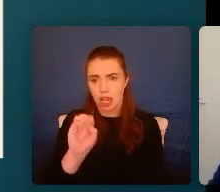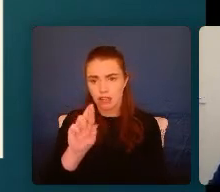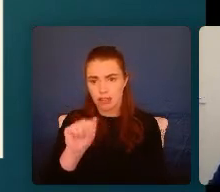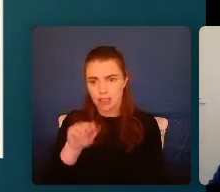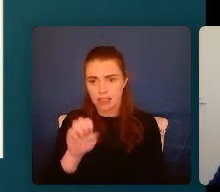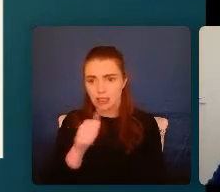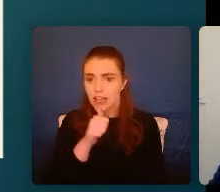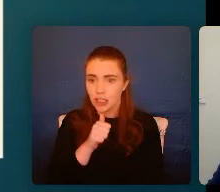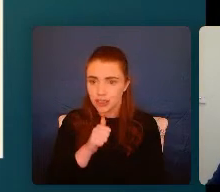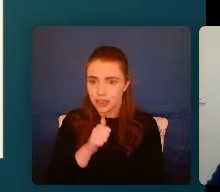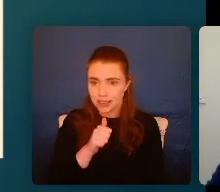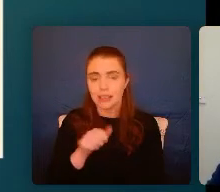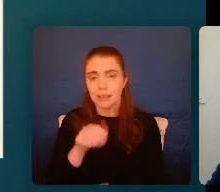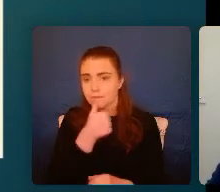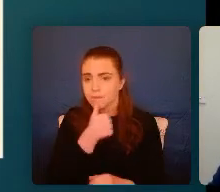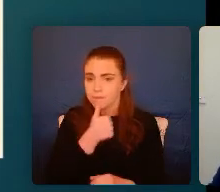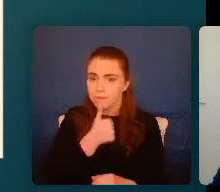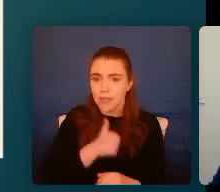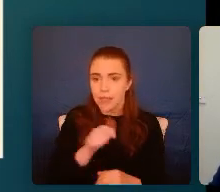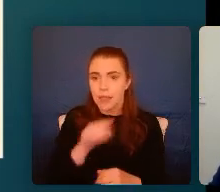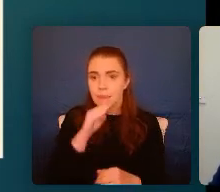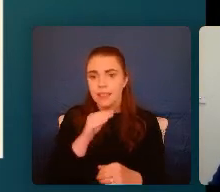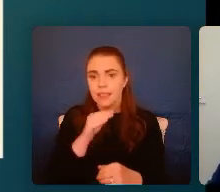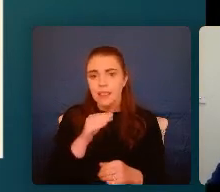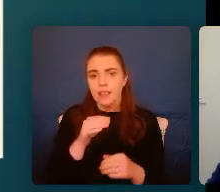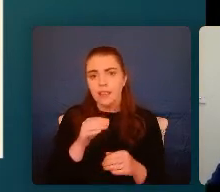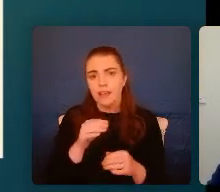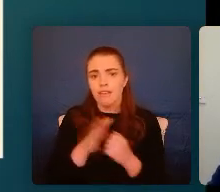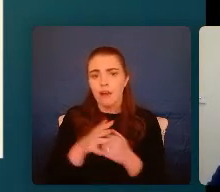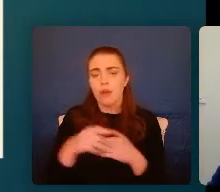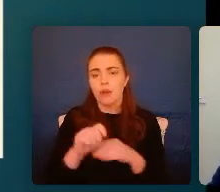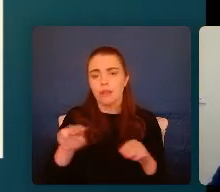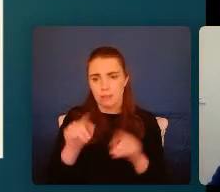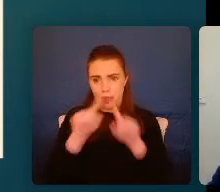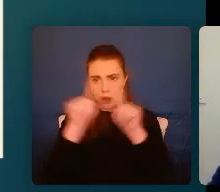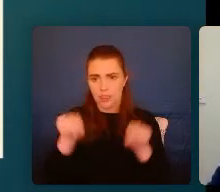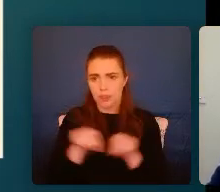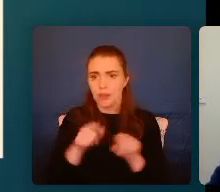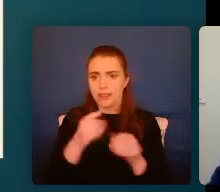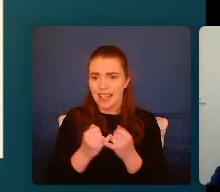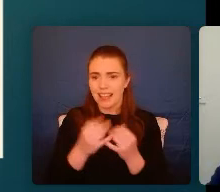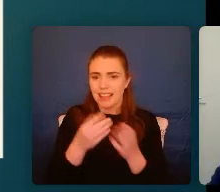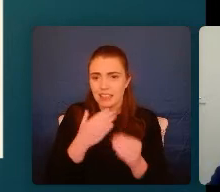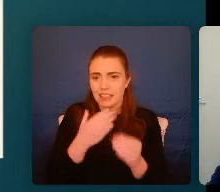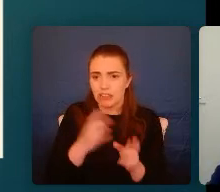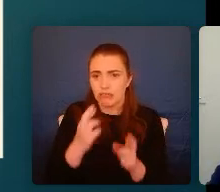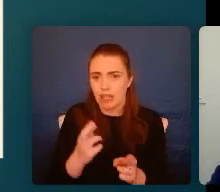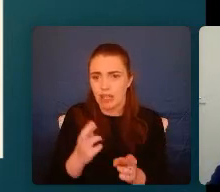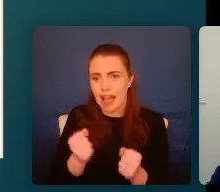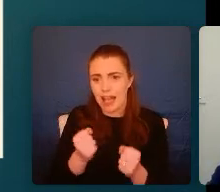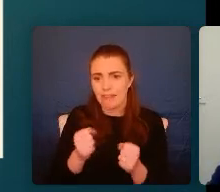is where things are just right, where we can at best cope with the challenges that are inevitable in life.